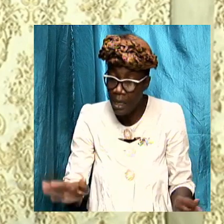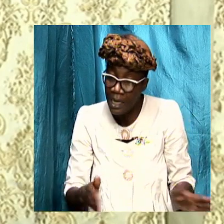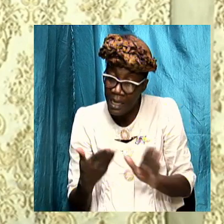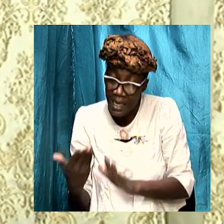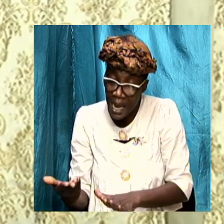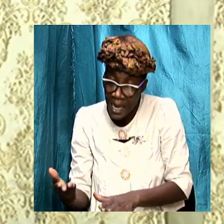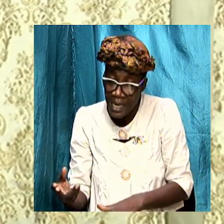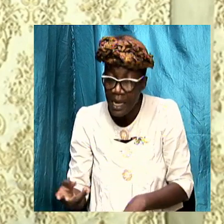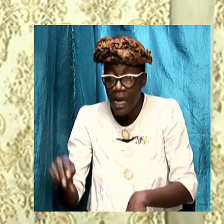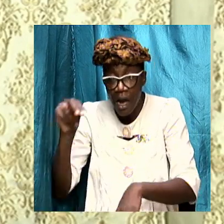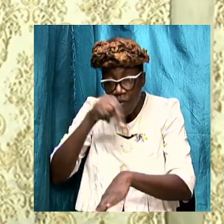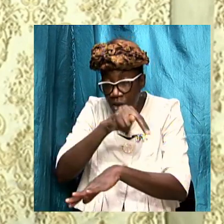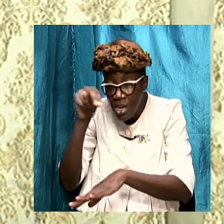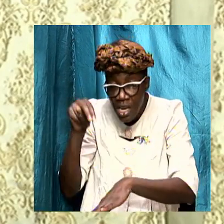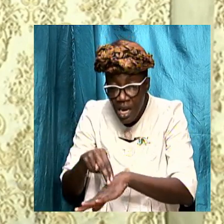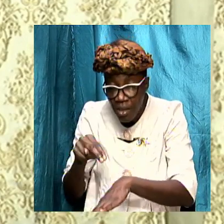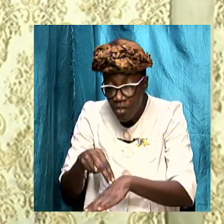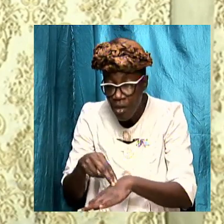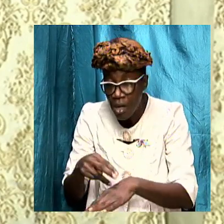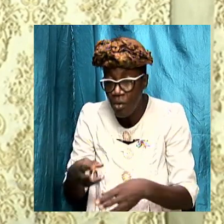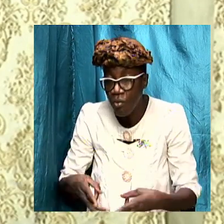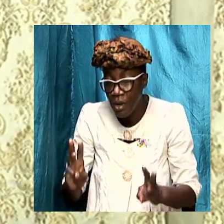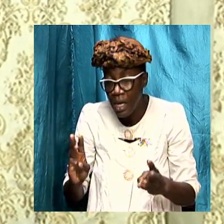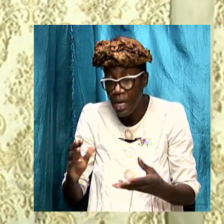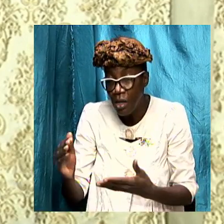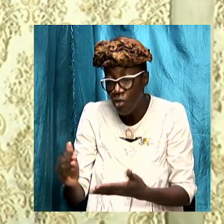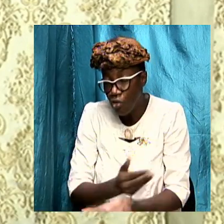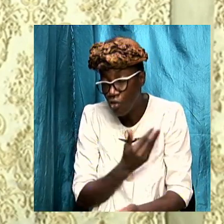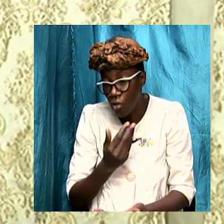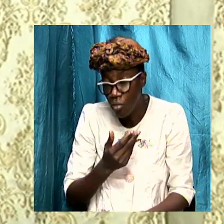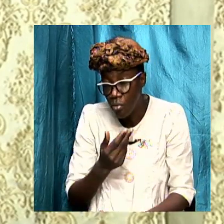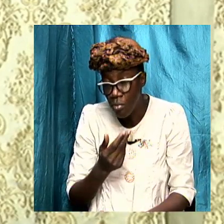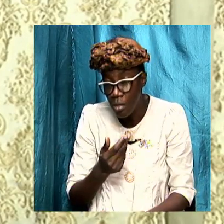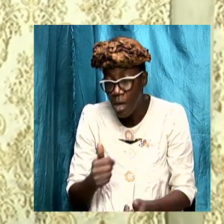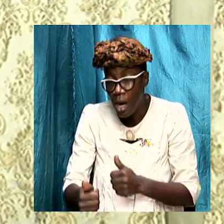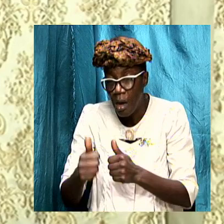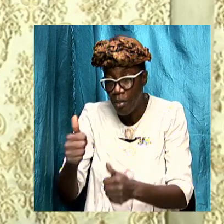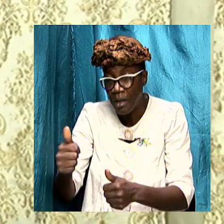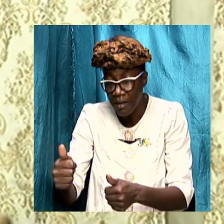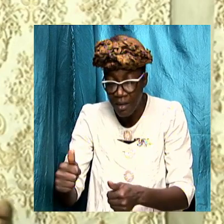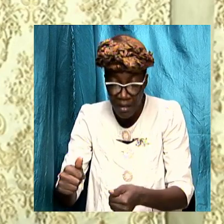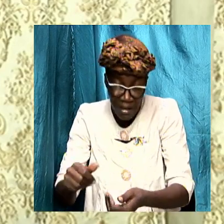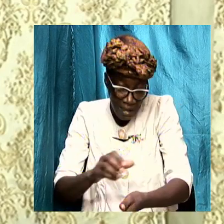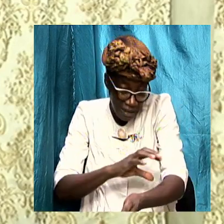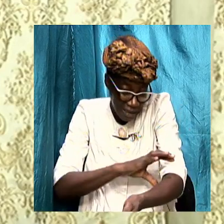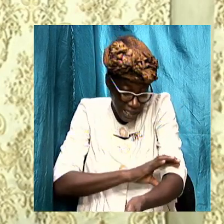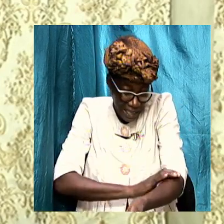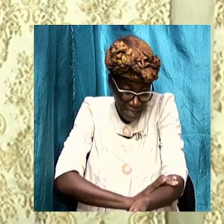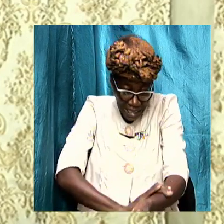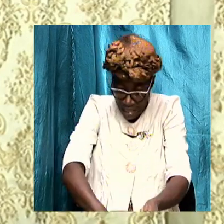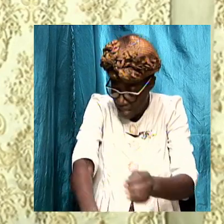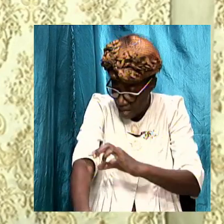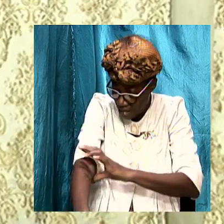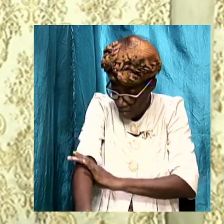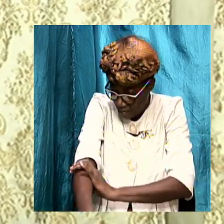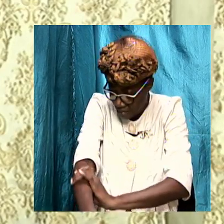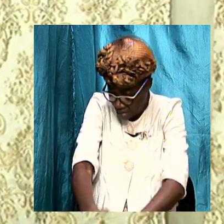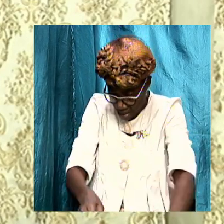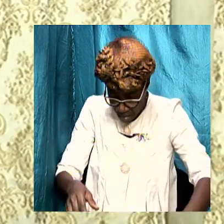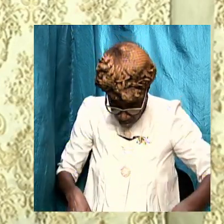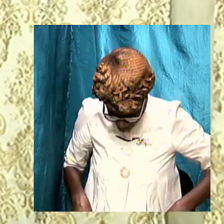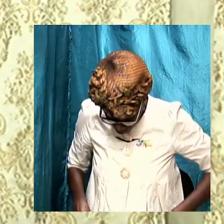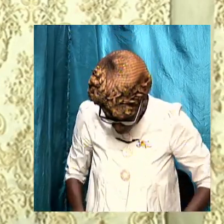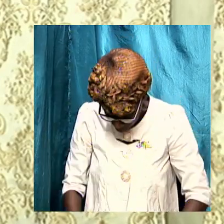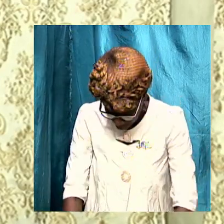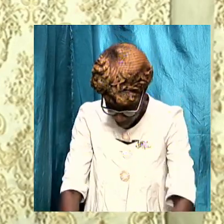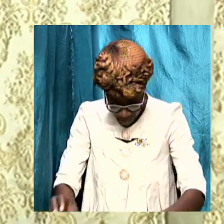some were what they call flayed they peel the skin off their body and draw them on the peel